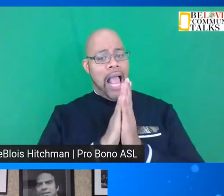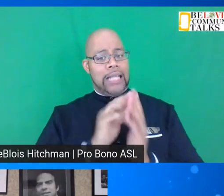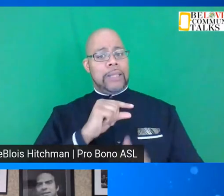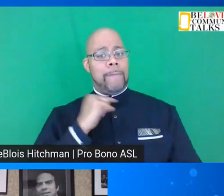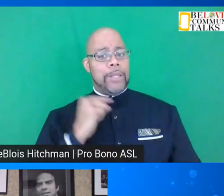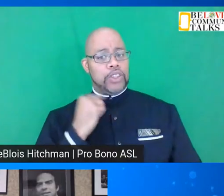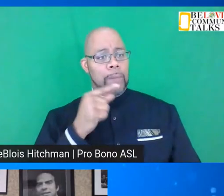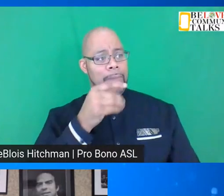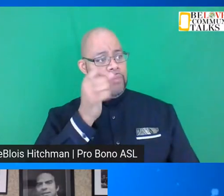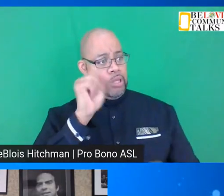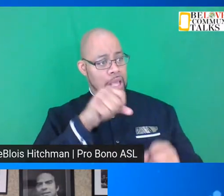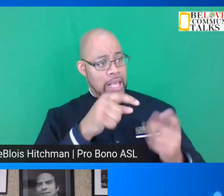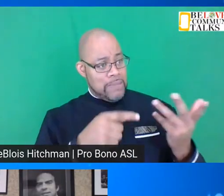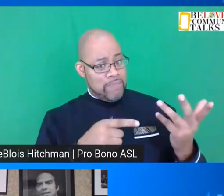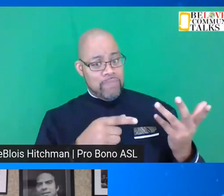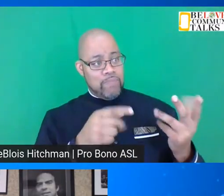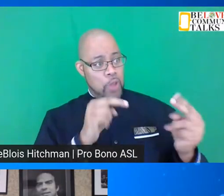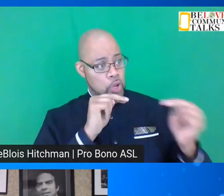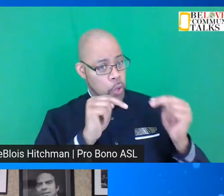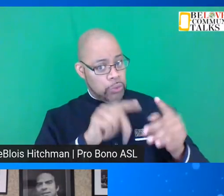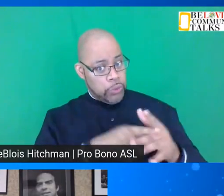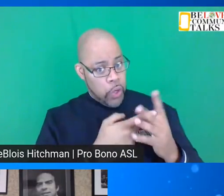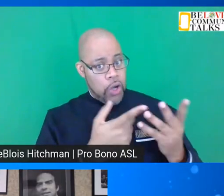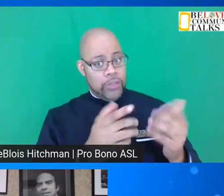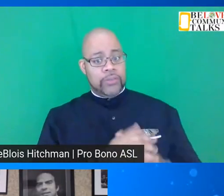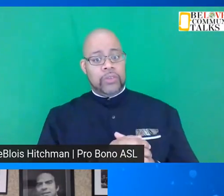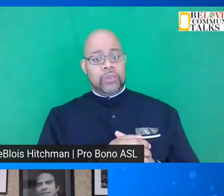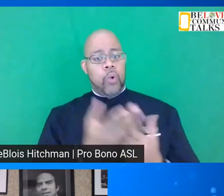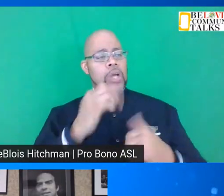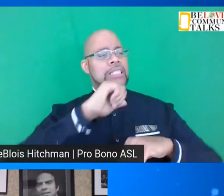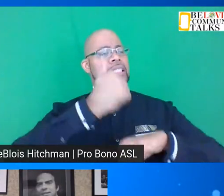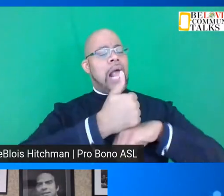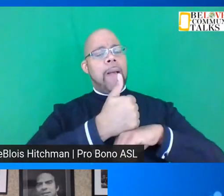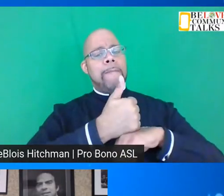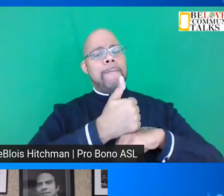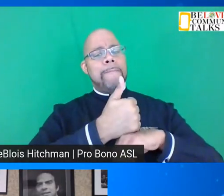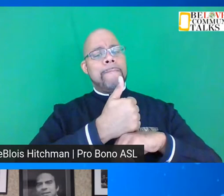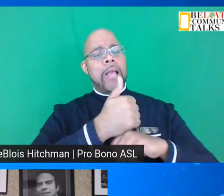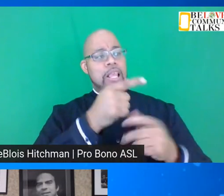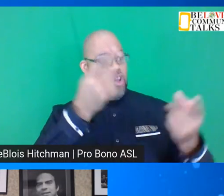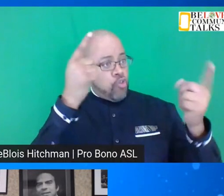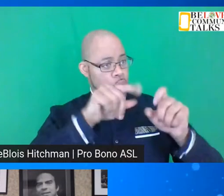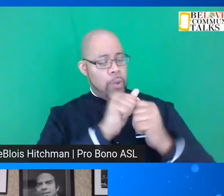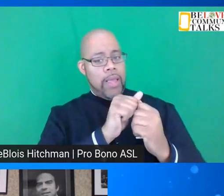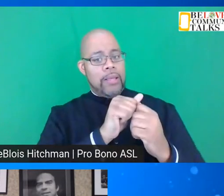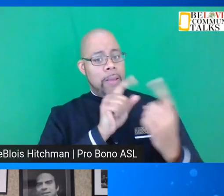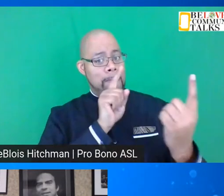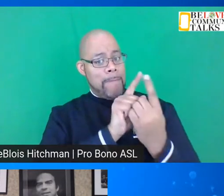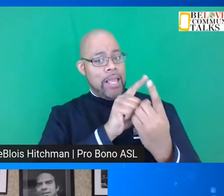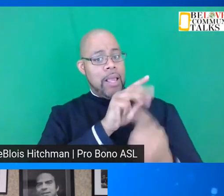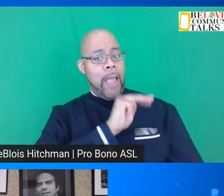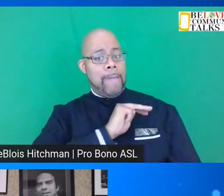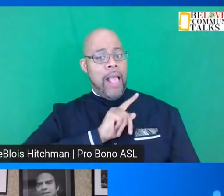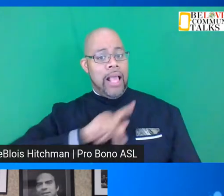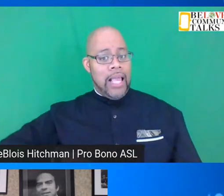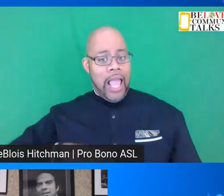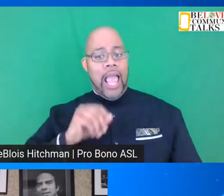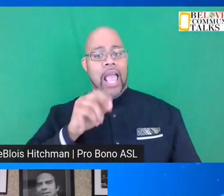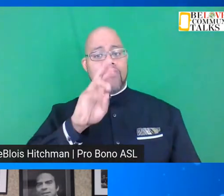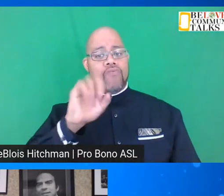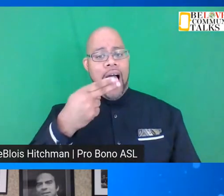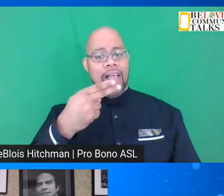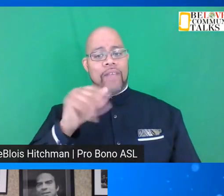up negotiations or set up, if he would agree to meet Martin Luther King and Ralph Abernathy,